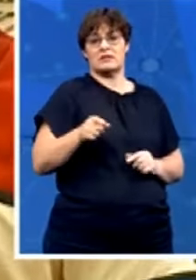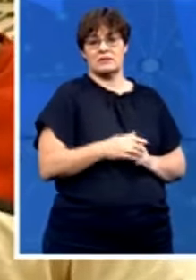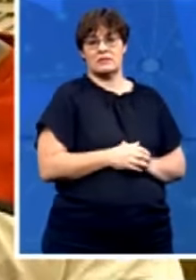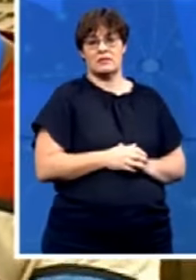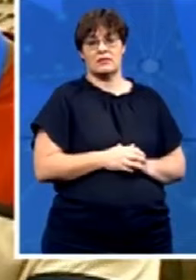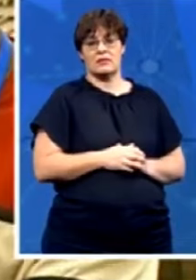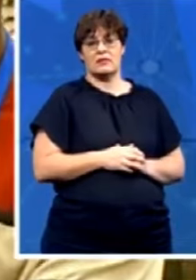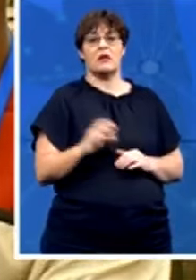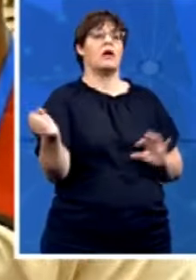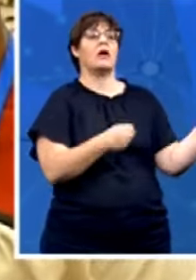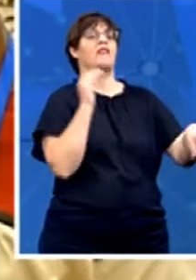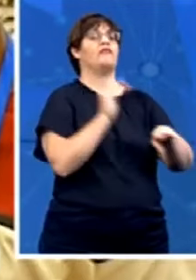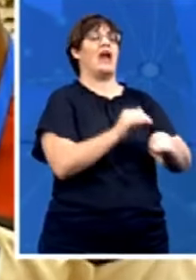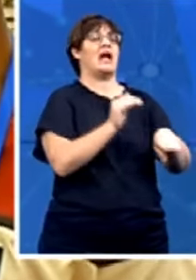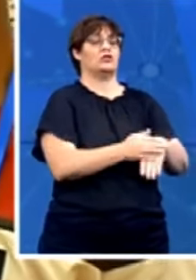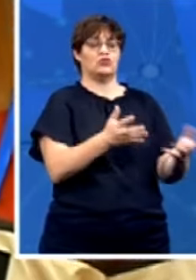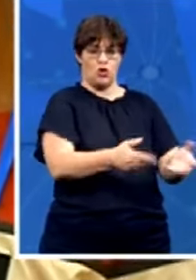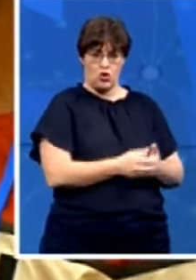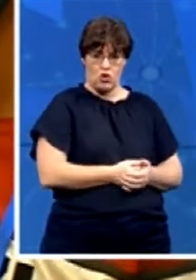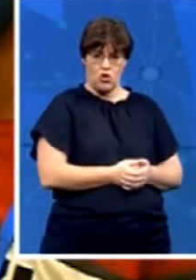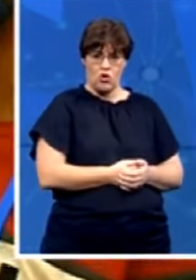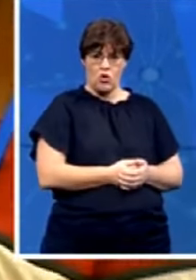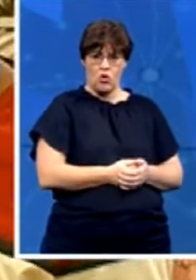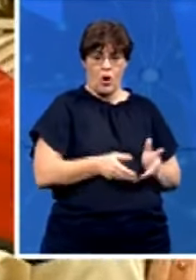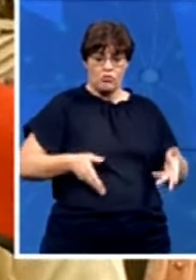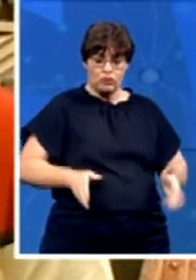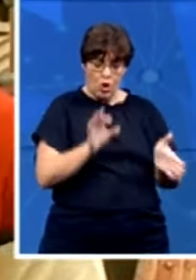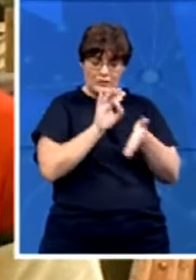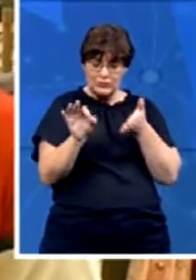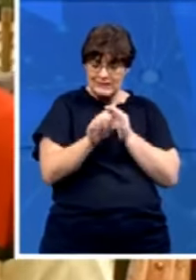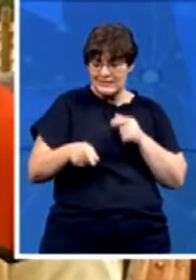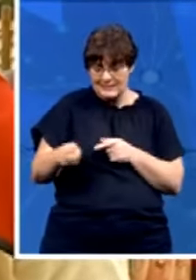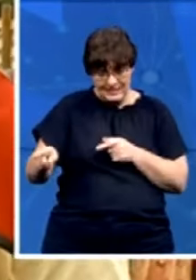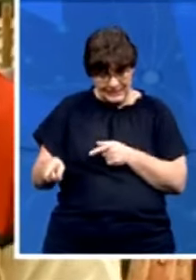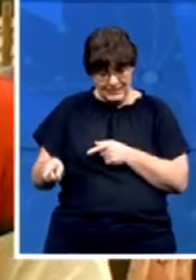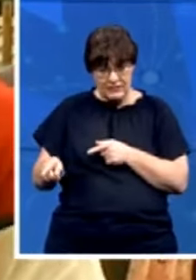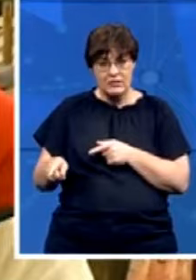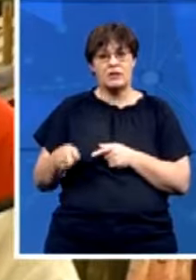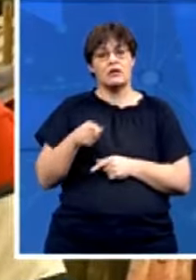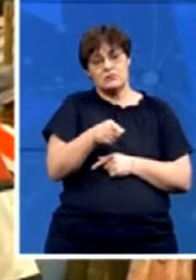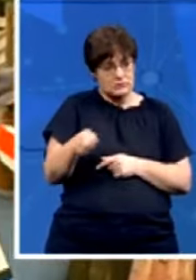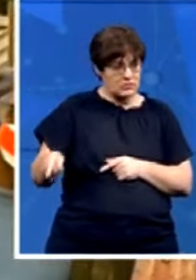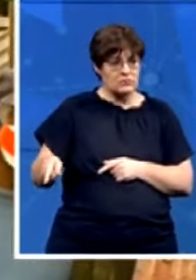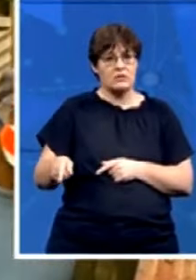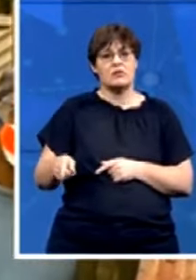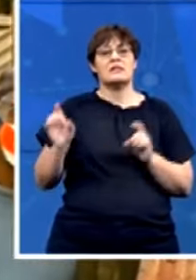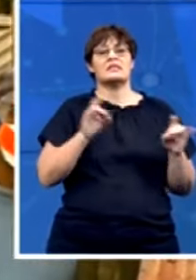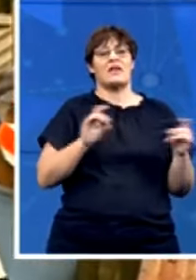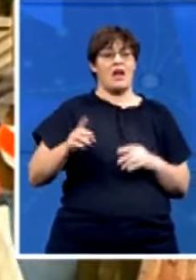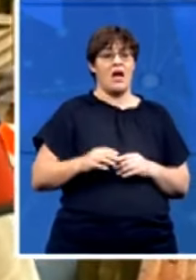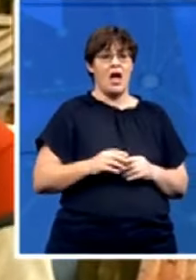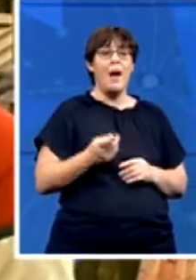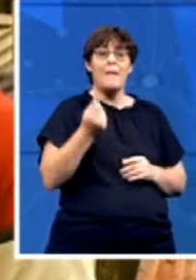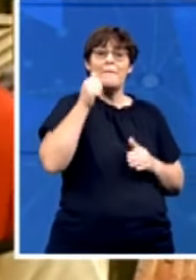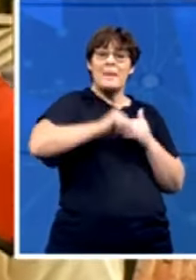the people that they clean in the road for the construction for roads for cleaning that people that are suffering they earn less than two thousand per month and we request clearly